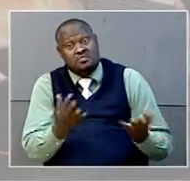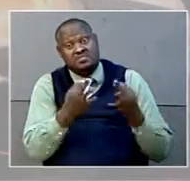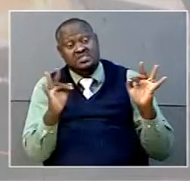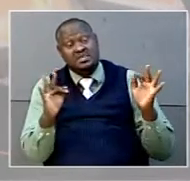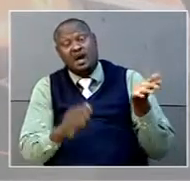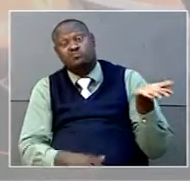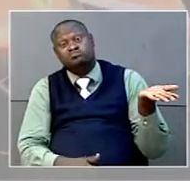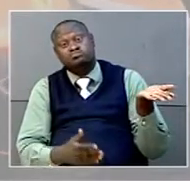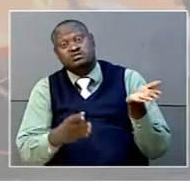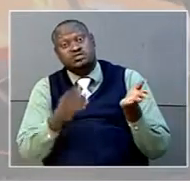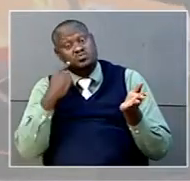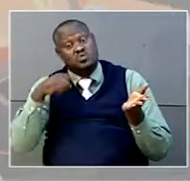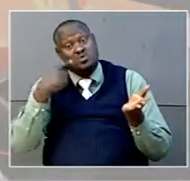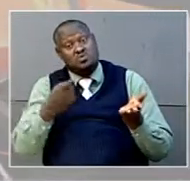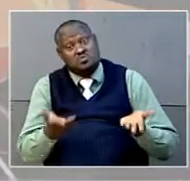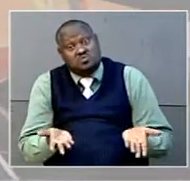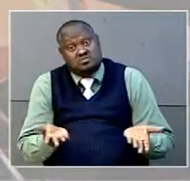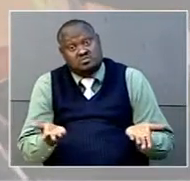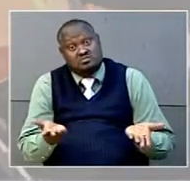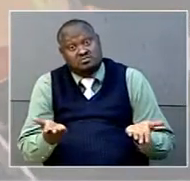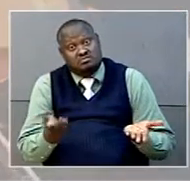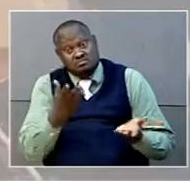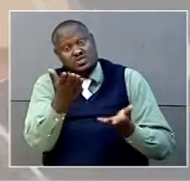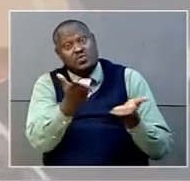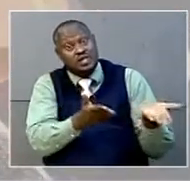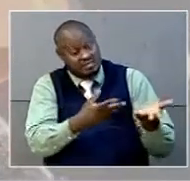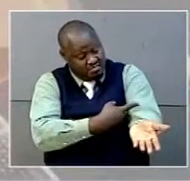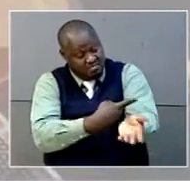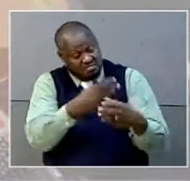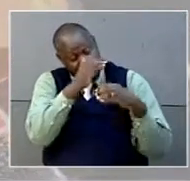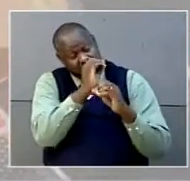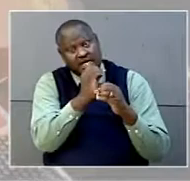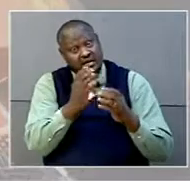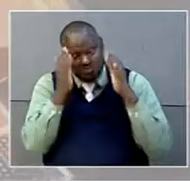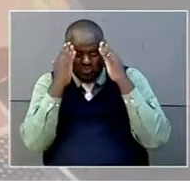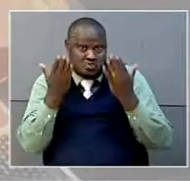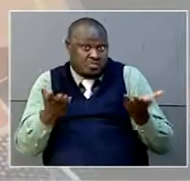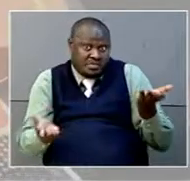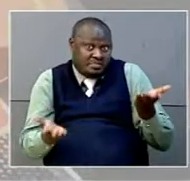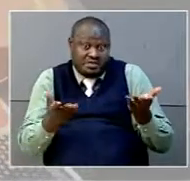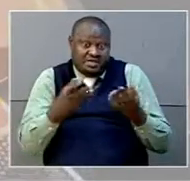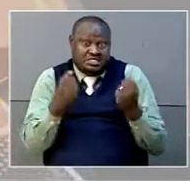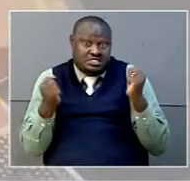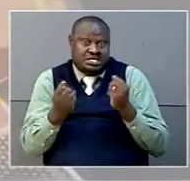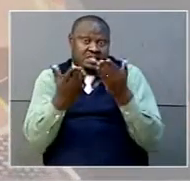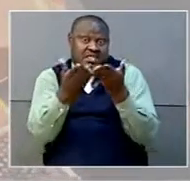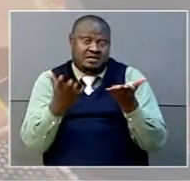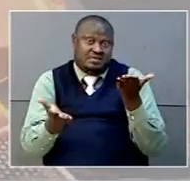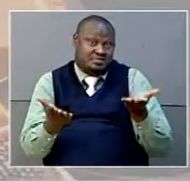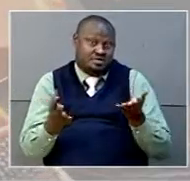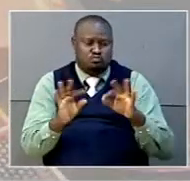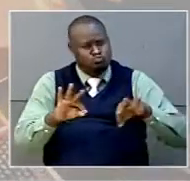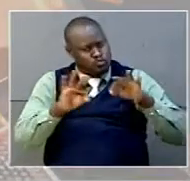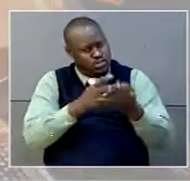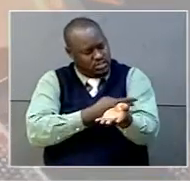take advantage of the remaining day and that is tomorrow to come and be tested. You never know. You never be walking with an ailment that you don't know.